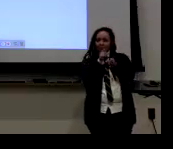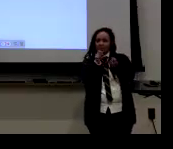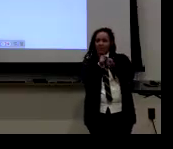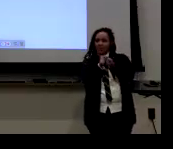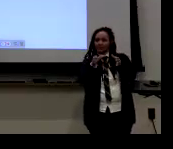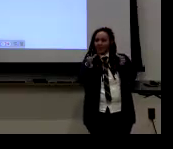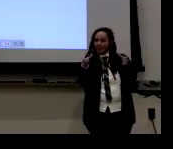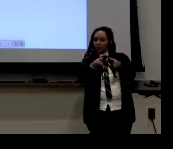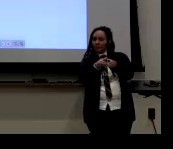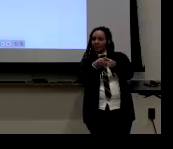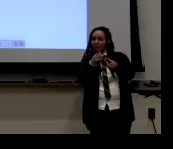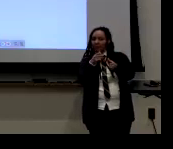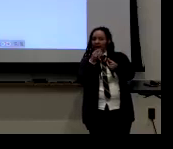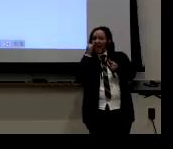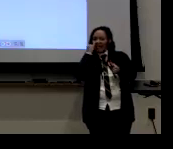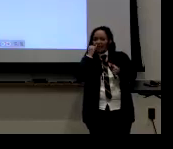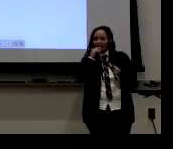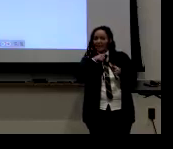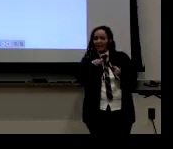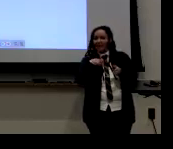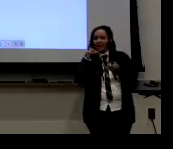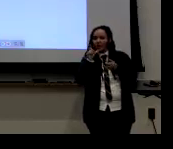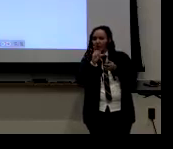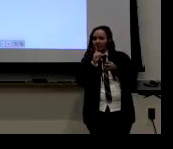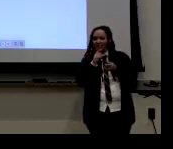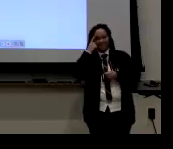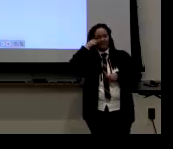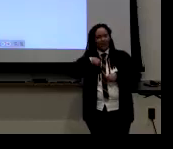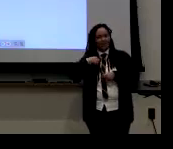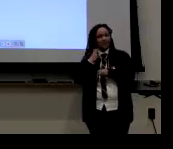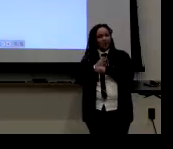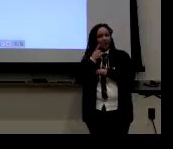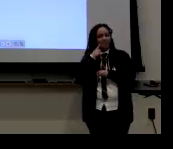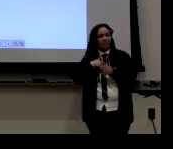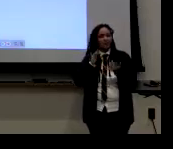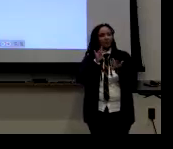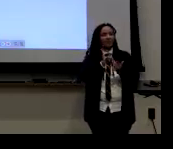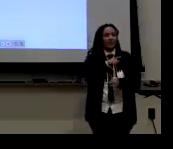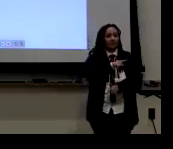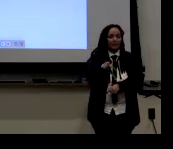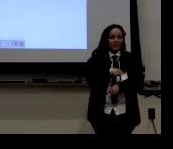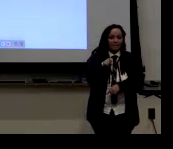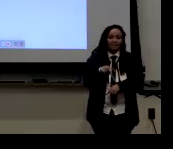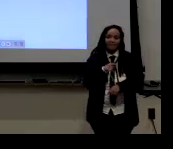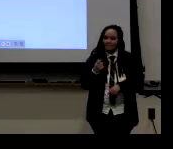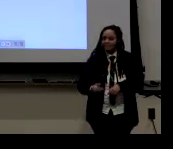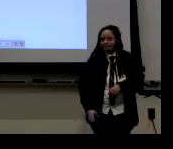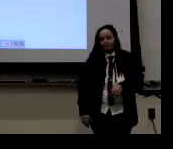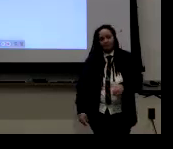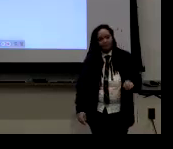we have to narrow it down to which group when it says lowercase d deaf.